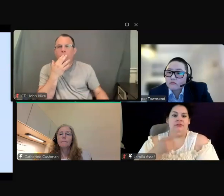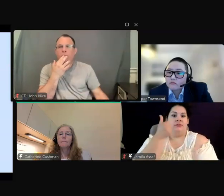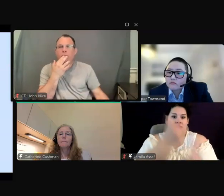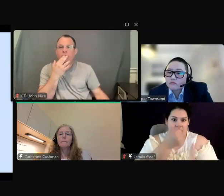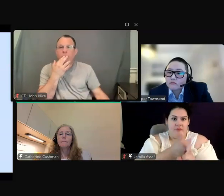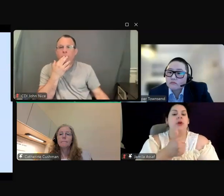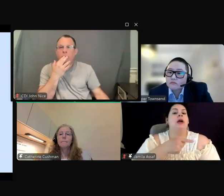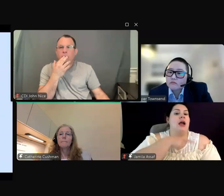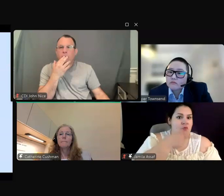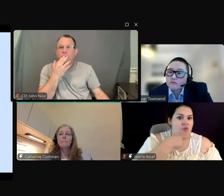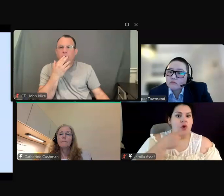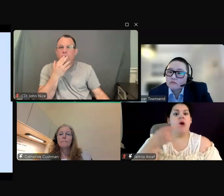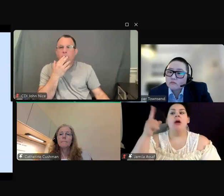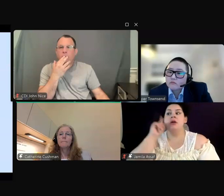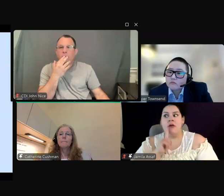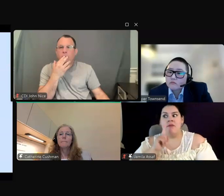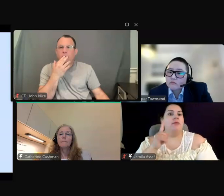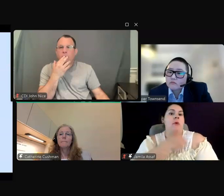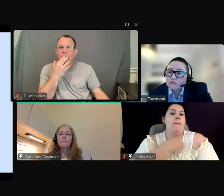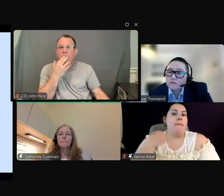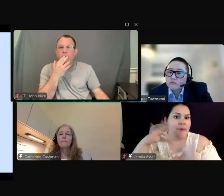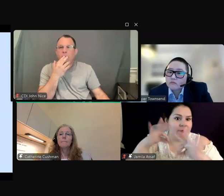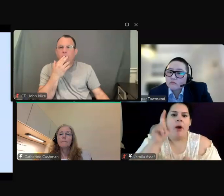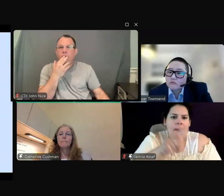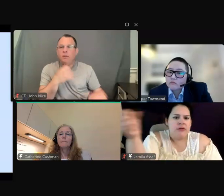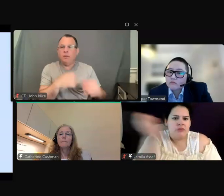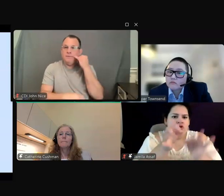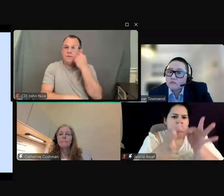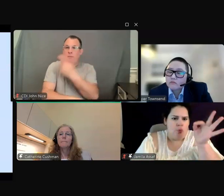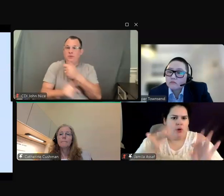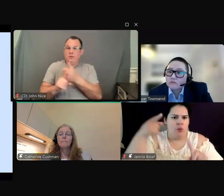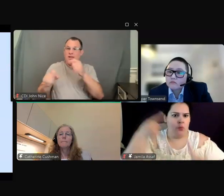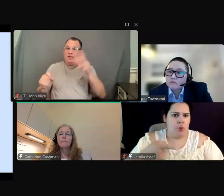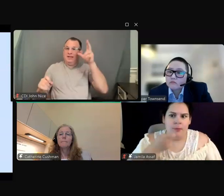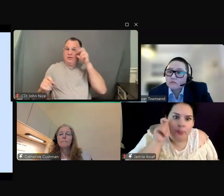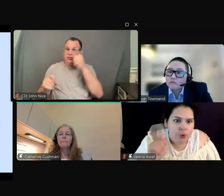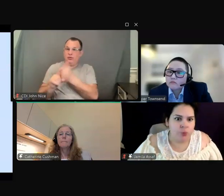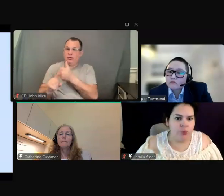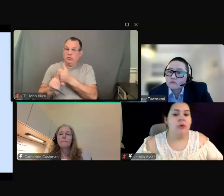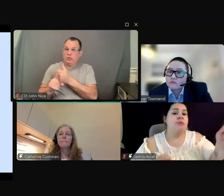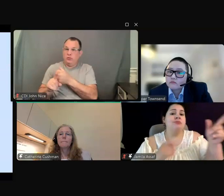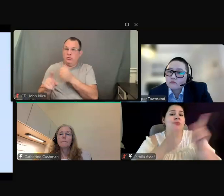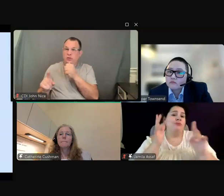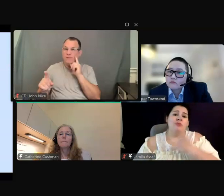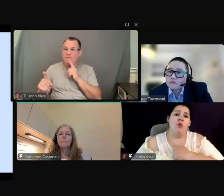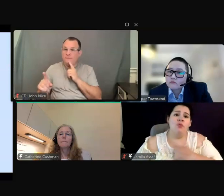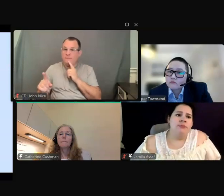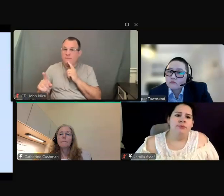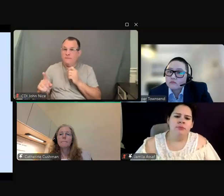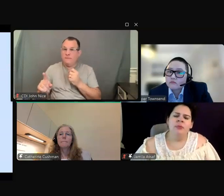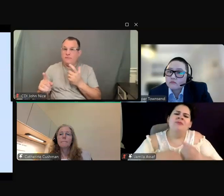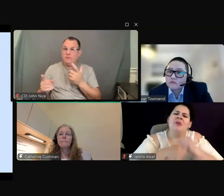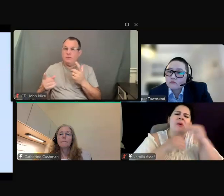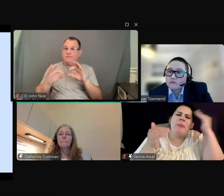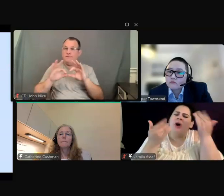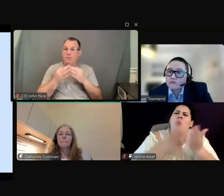Anyway, so even if the patient can hear and I'm deaf, I'm a family member. They still need to get an interpreter for